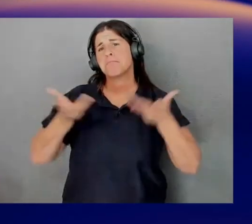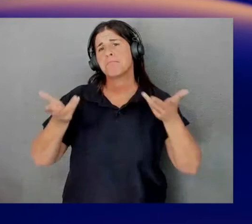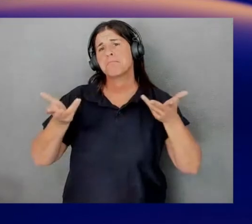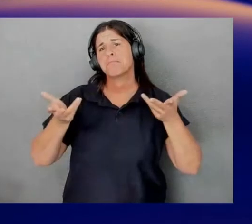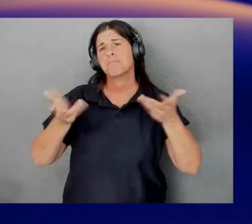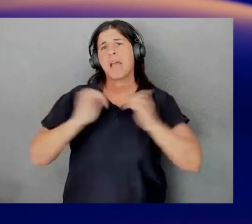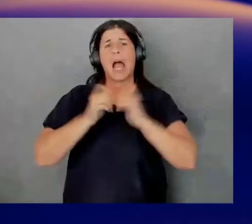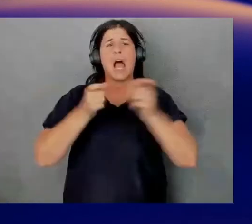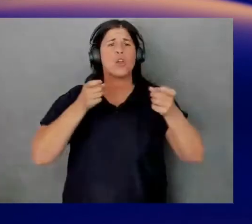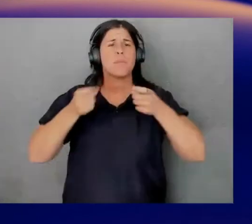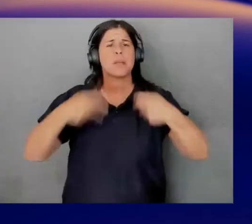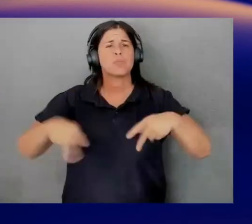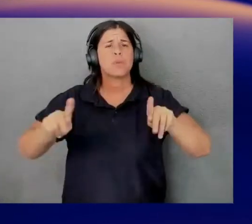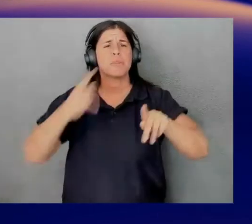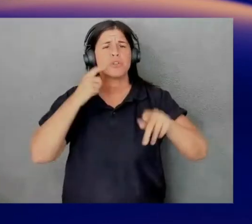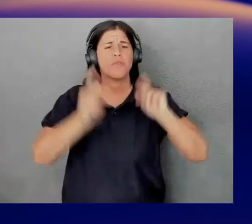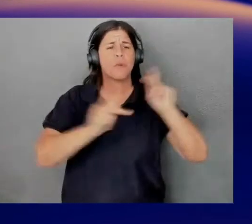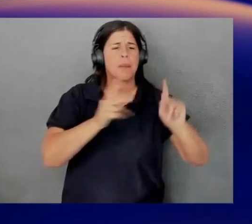permissions for people and machines?